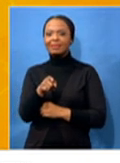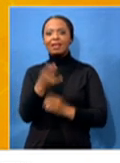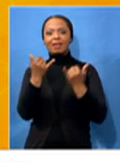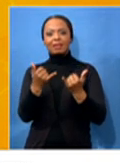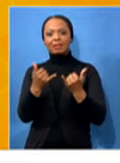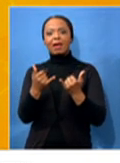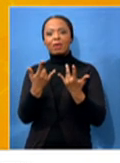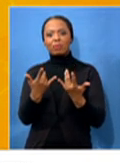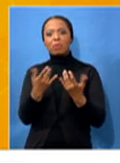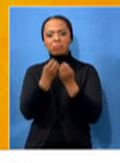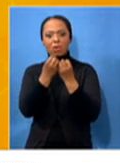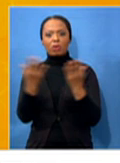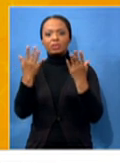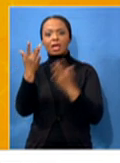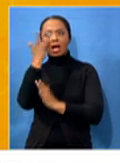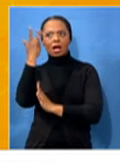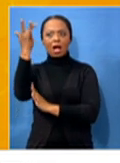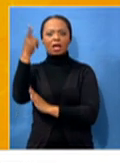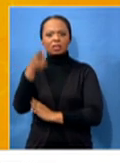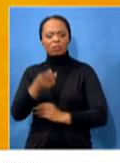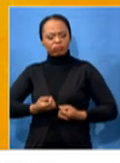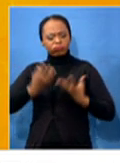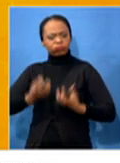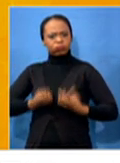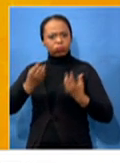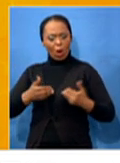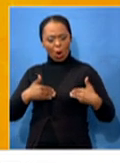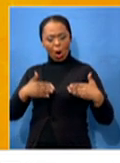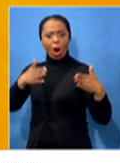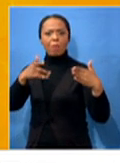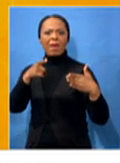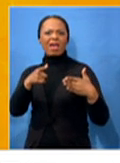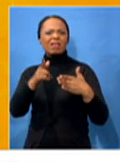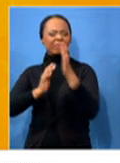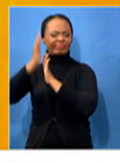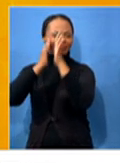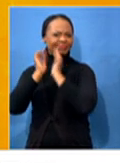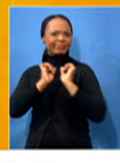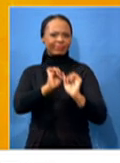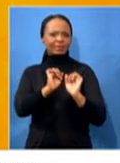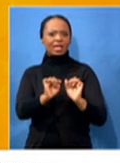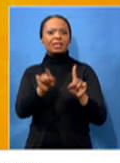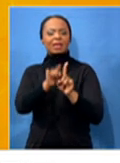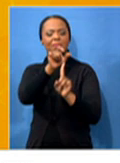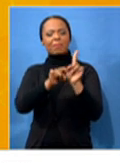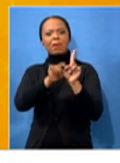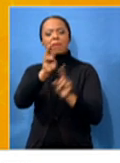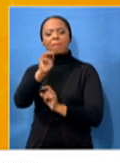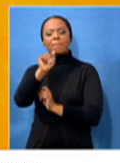opening for players of colour to speak out, and one of them being former Pro Tiers quick bowler Makai Antini.